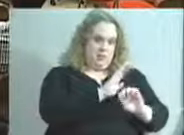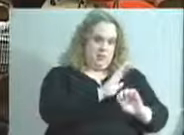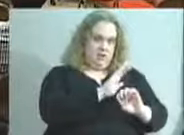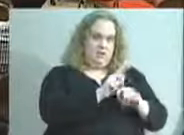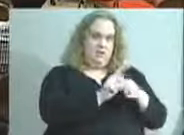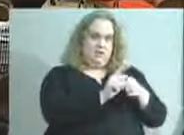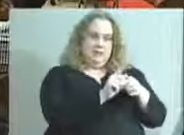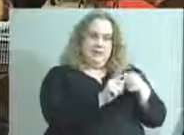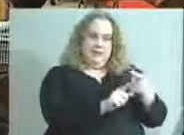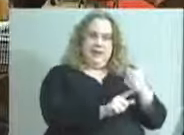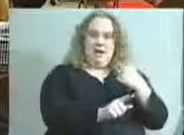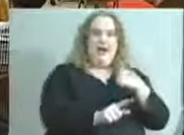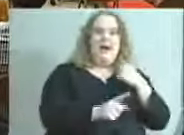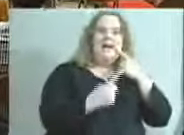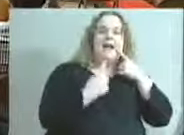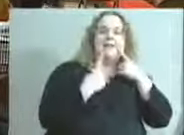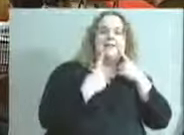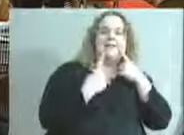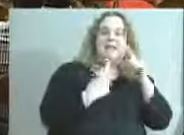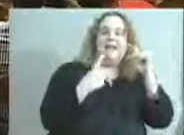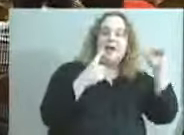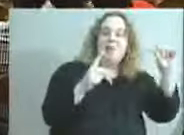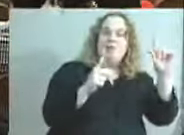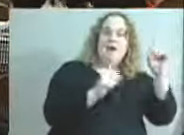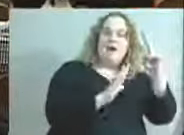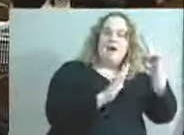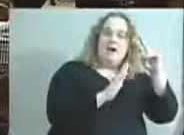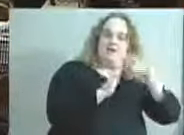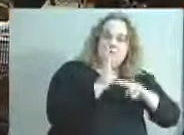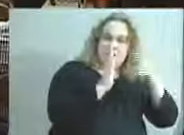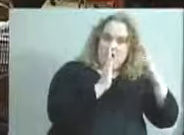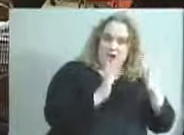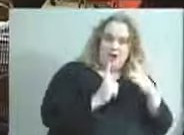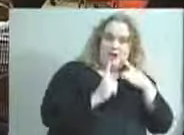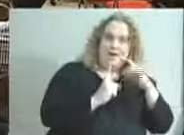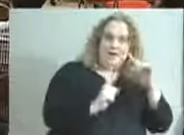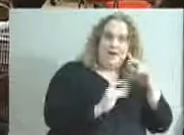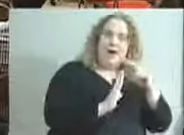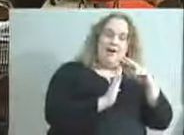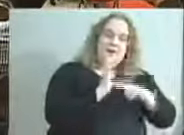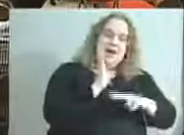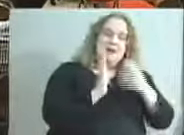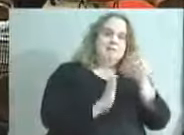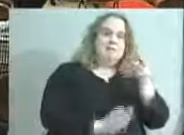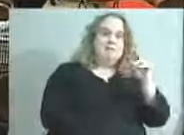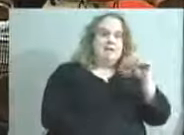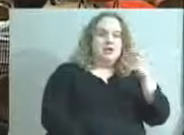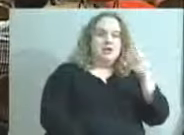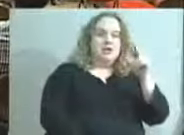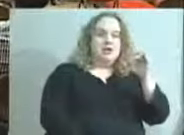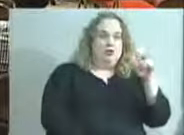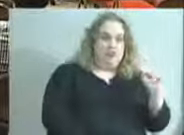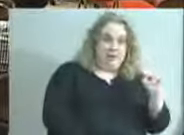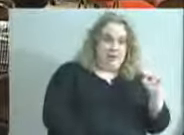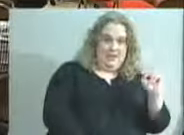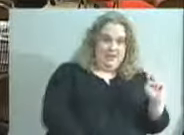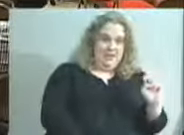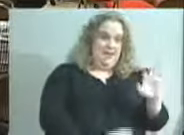a celebrity reader event, and I read in Miss Green's class a book that I really like. It's called I Like Me,